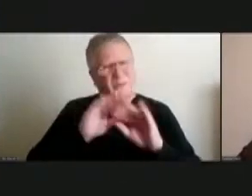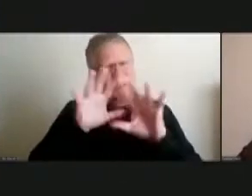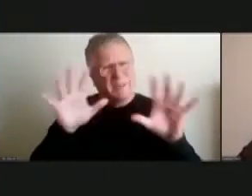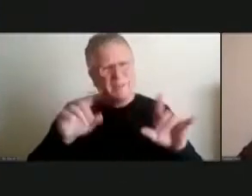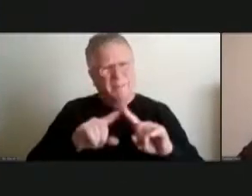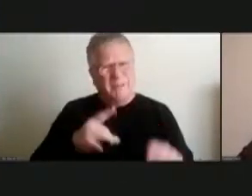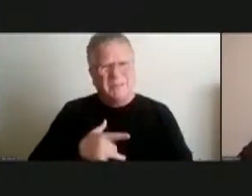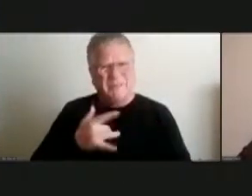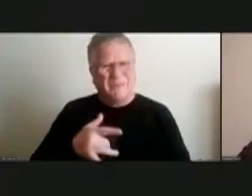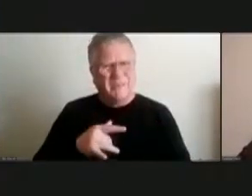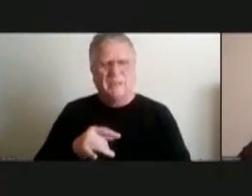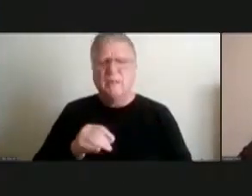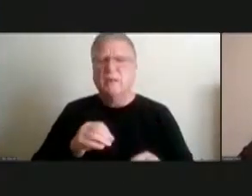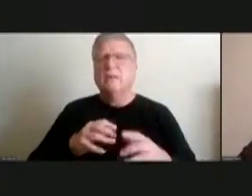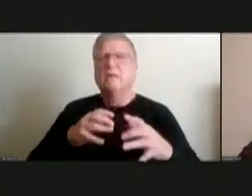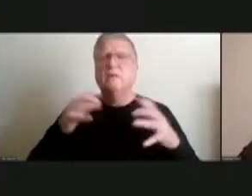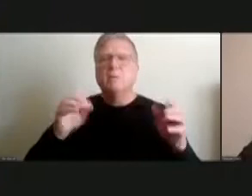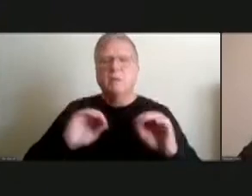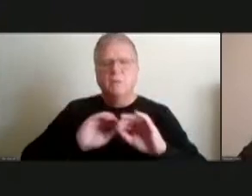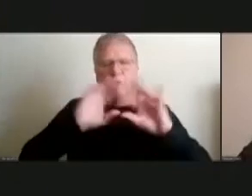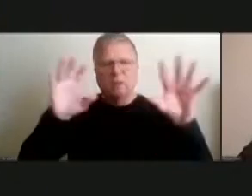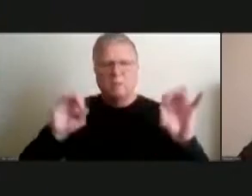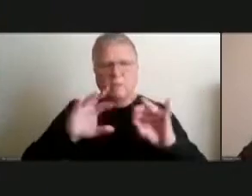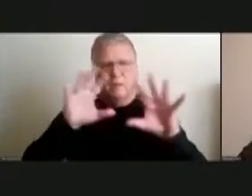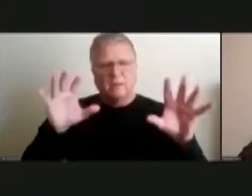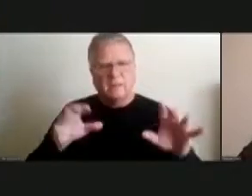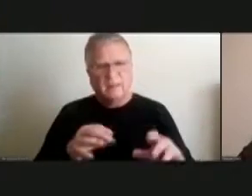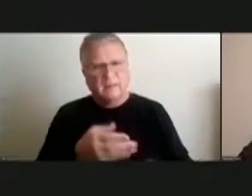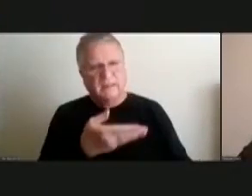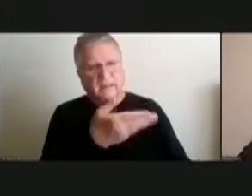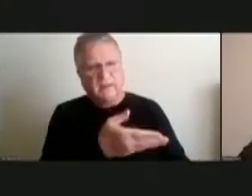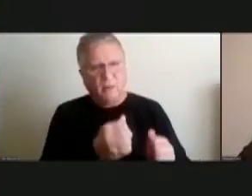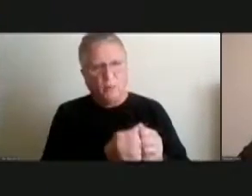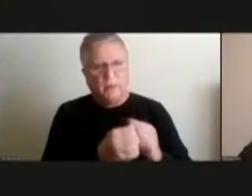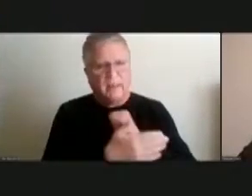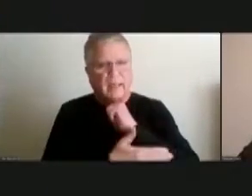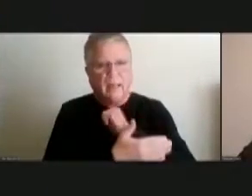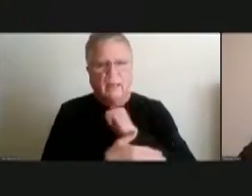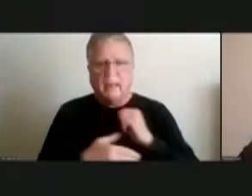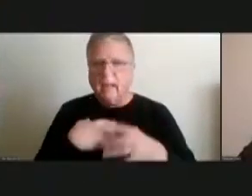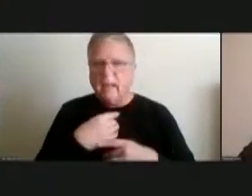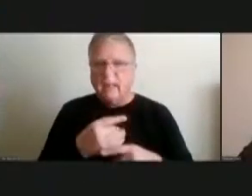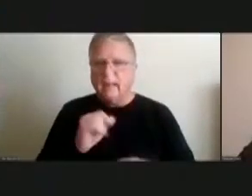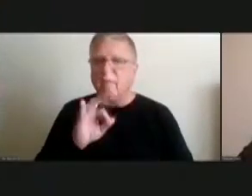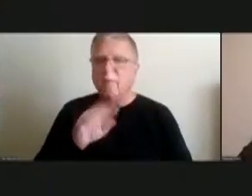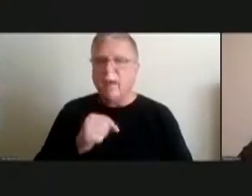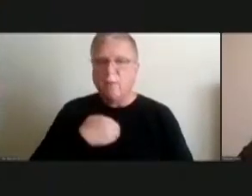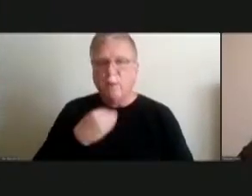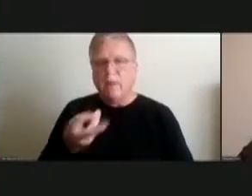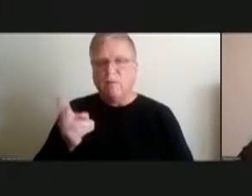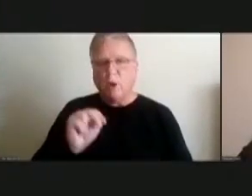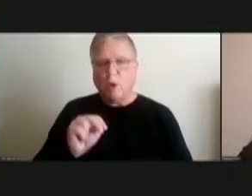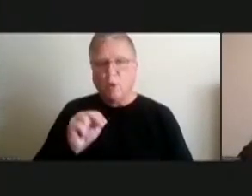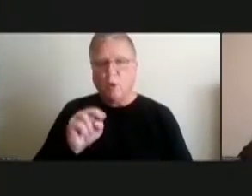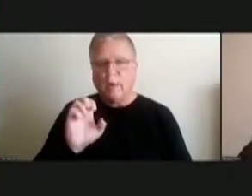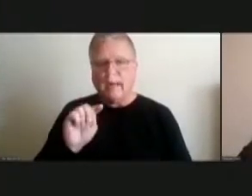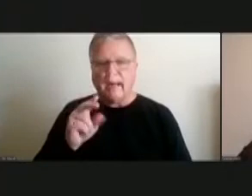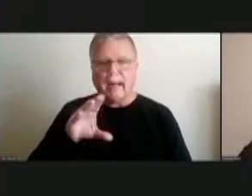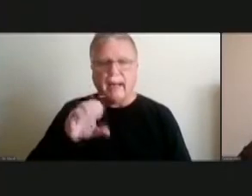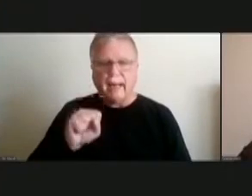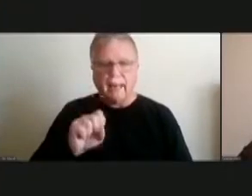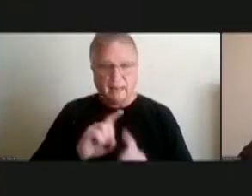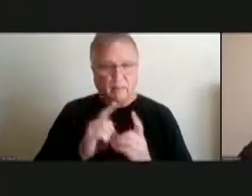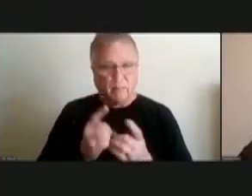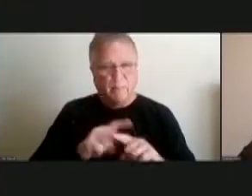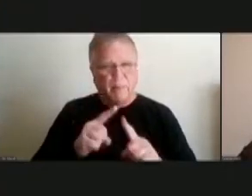all the transparency is filed with the county and i like the fact that we have our own ethics department but uh you know i feel like